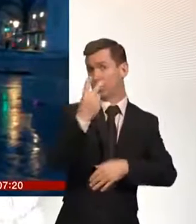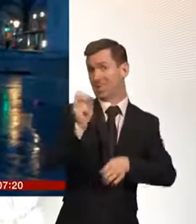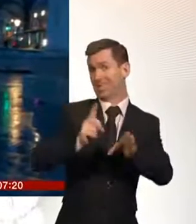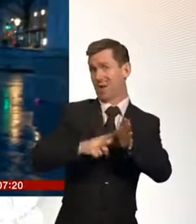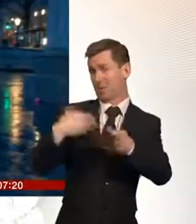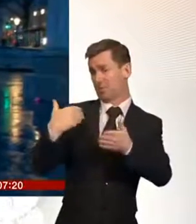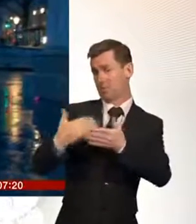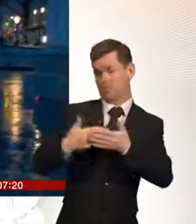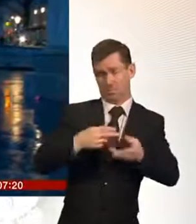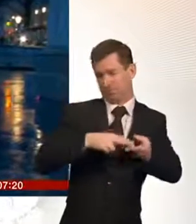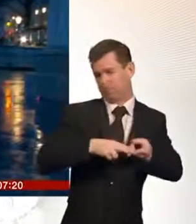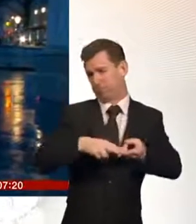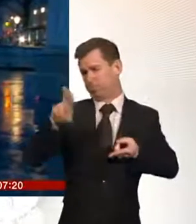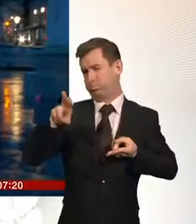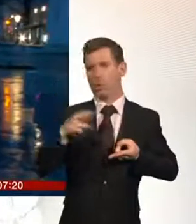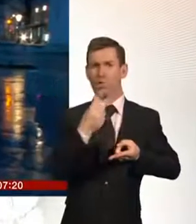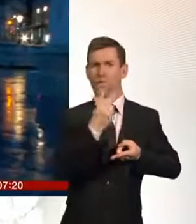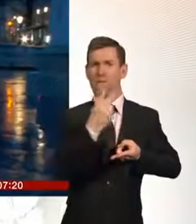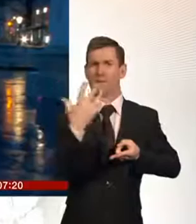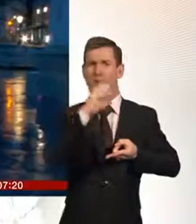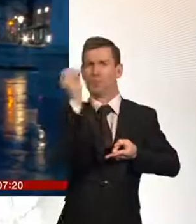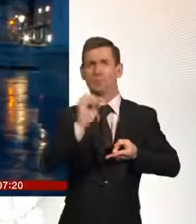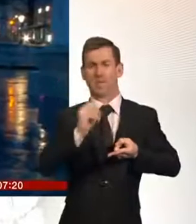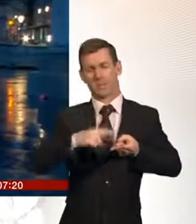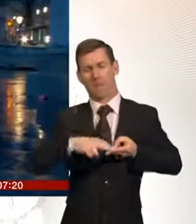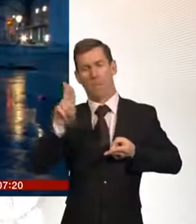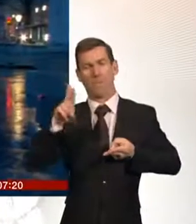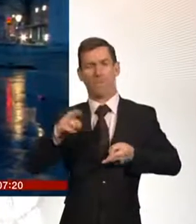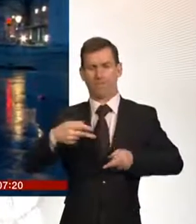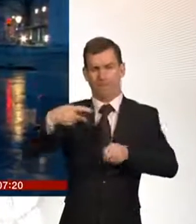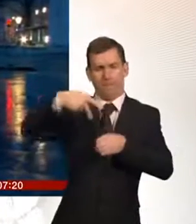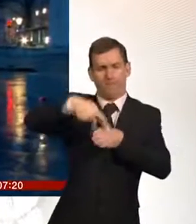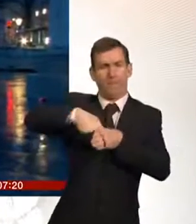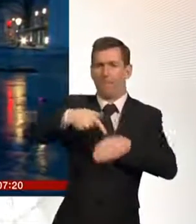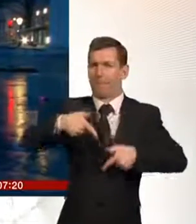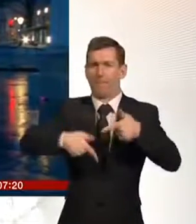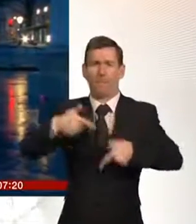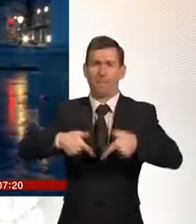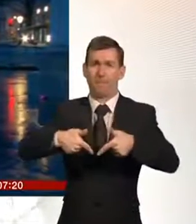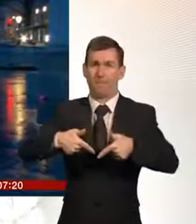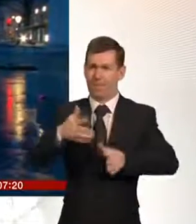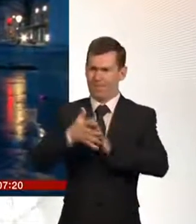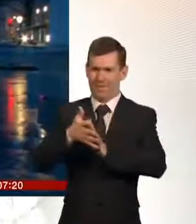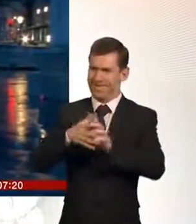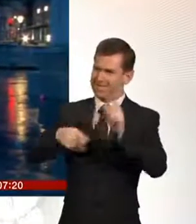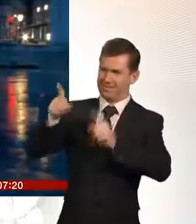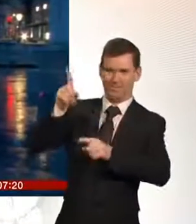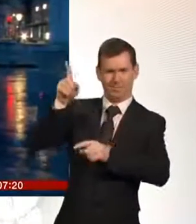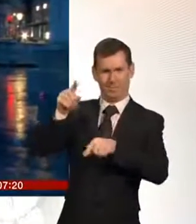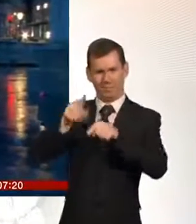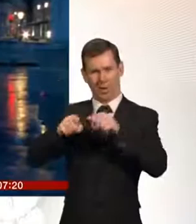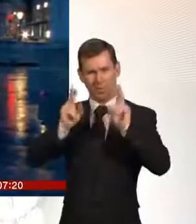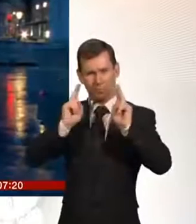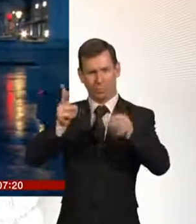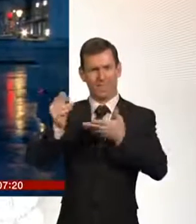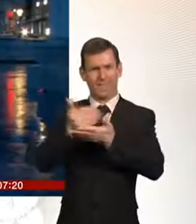more than a quarter so that has meant obviously that there have been more road safety initiatives put in place to try to keep us safe and as you've mentioned it